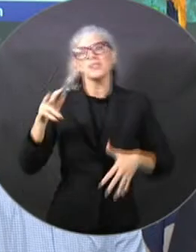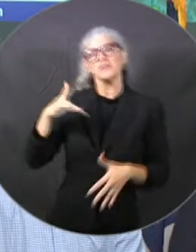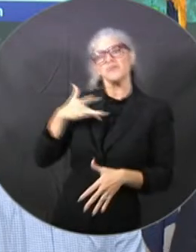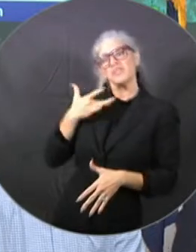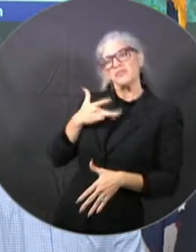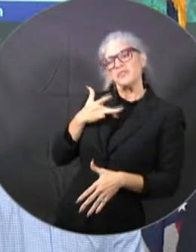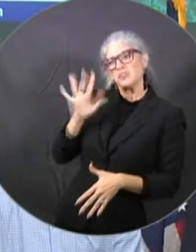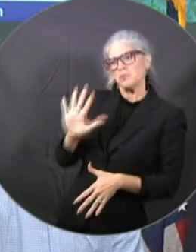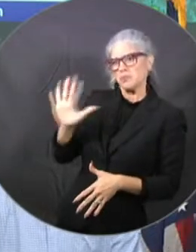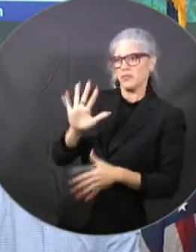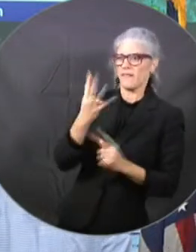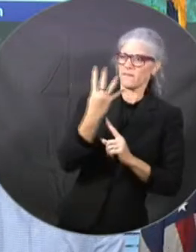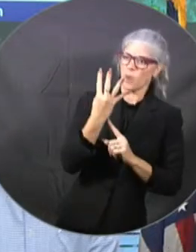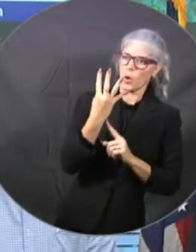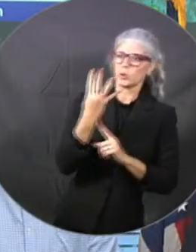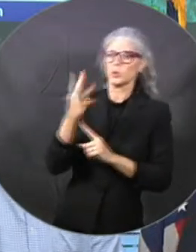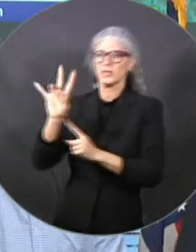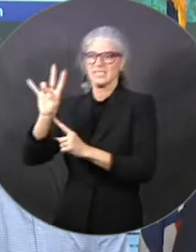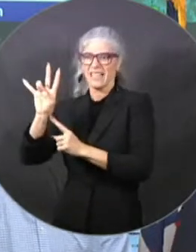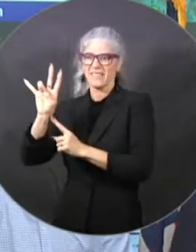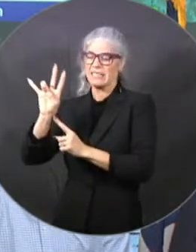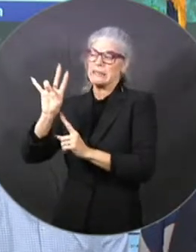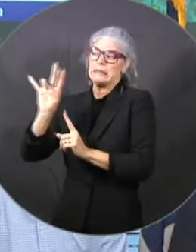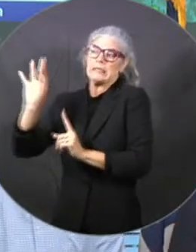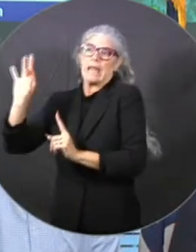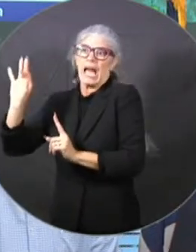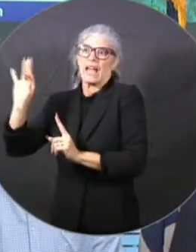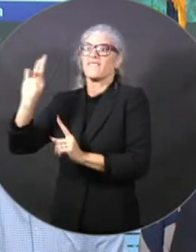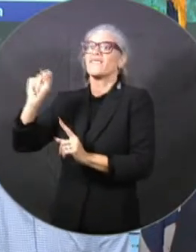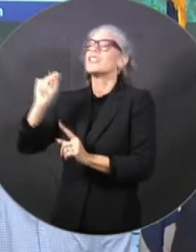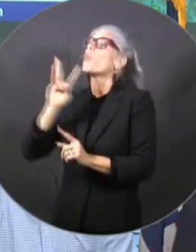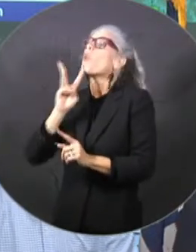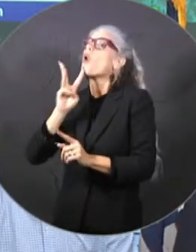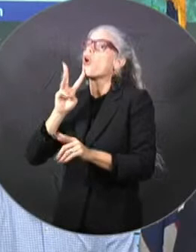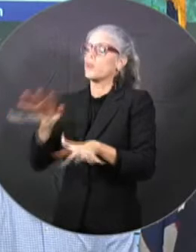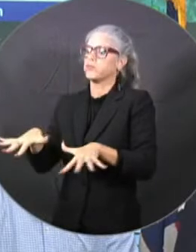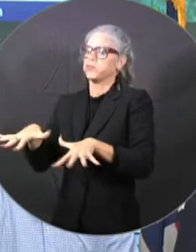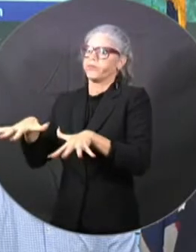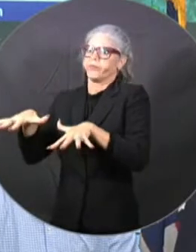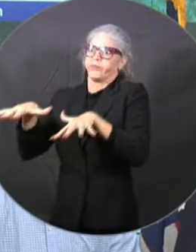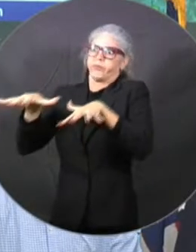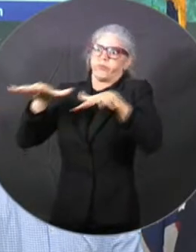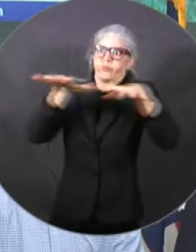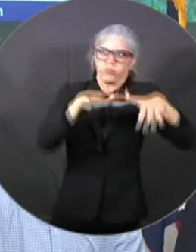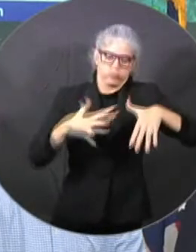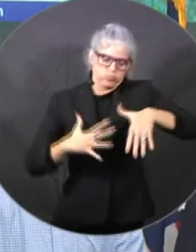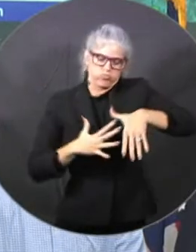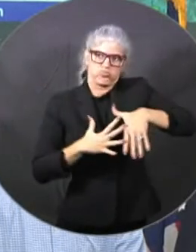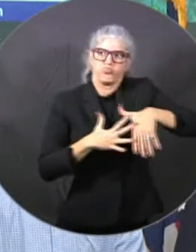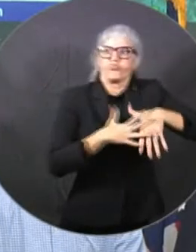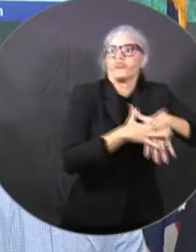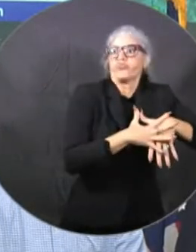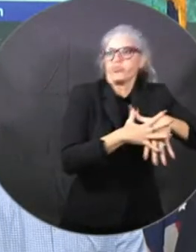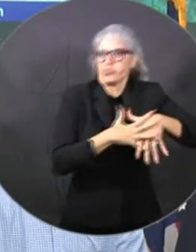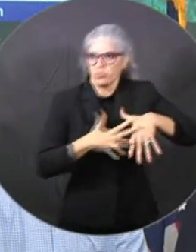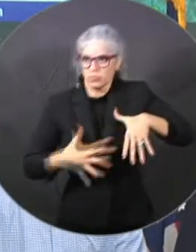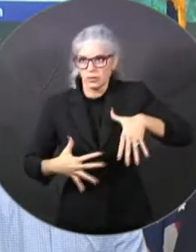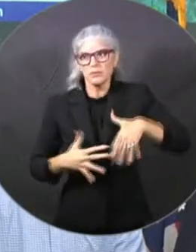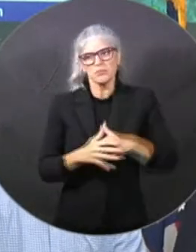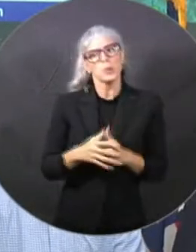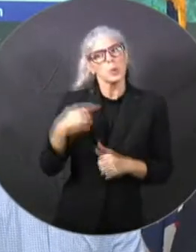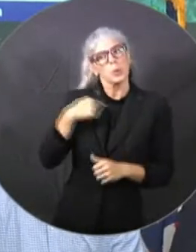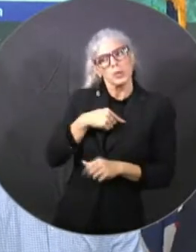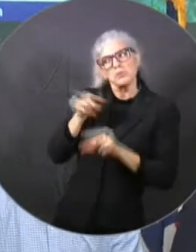storm surge watch and warning will be altered today to coincide with the strengthening of this hurricane.